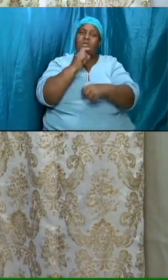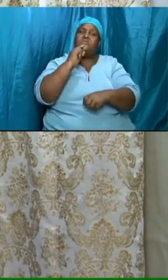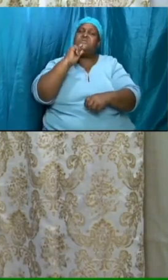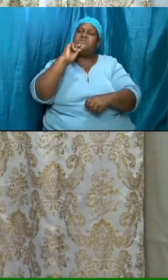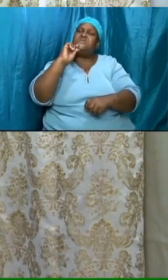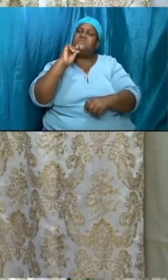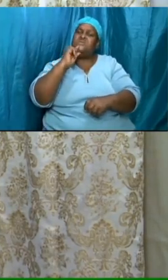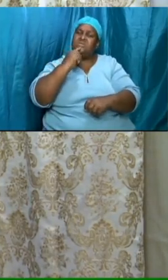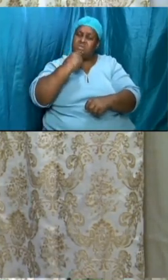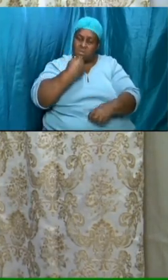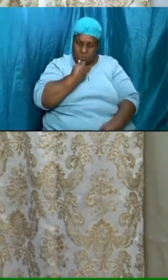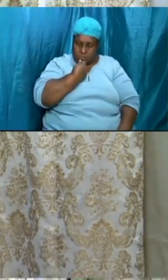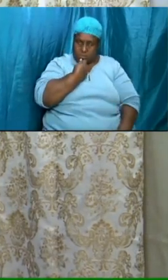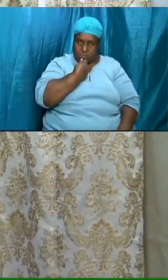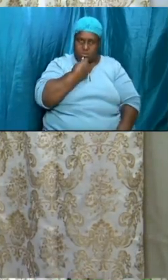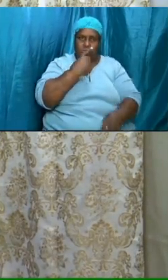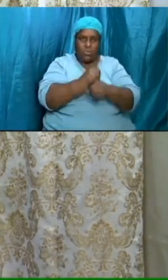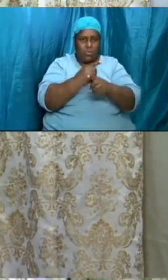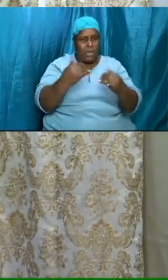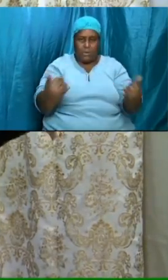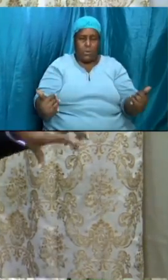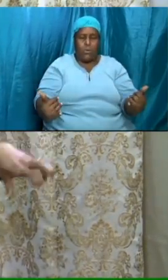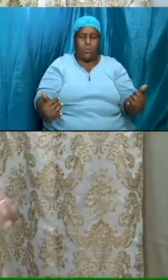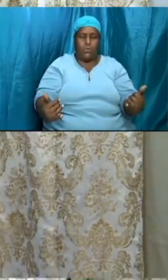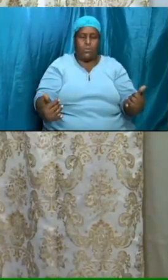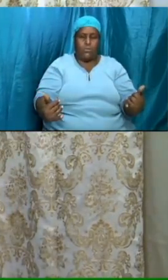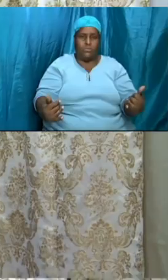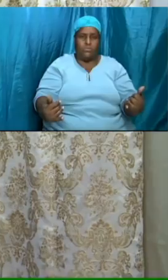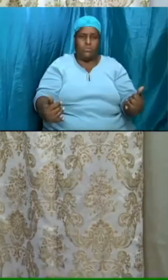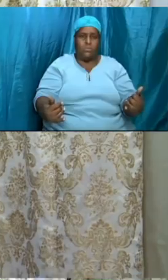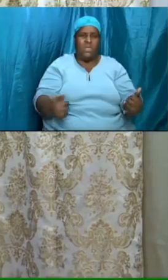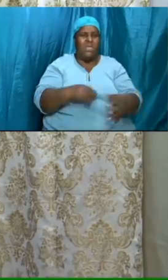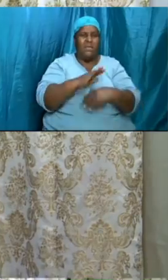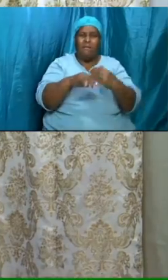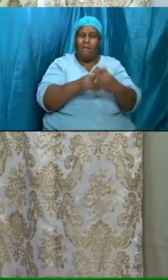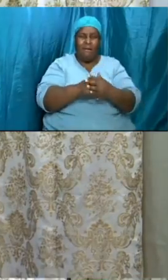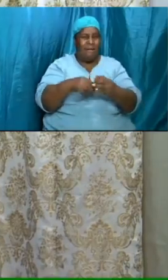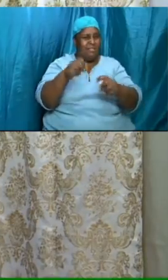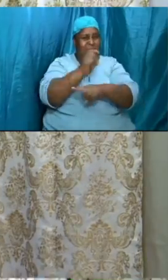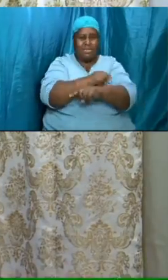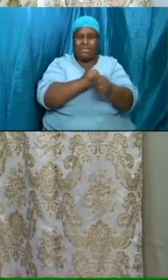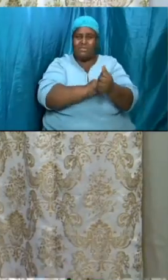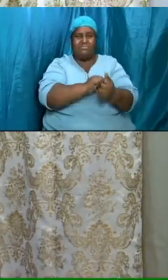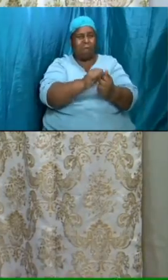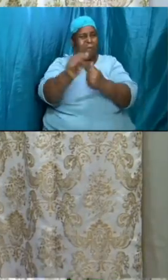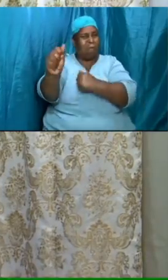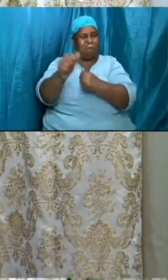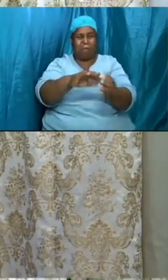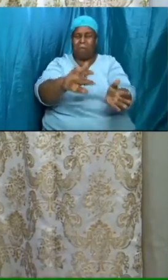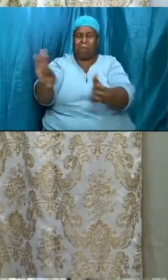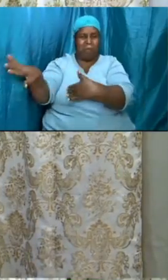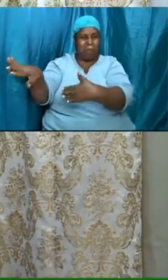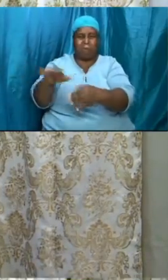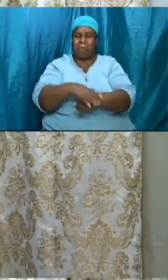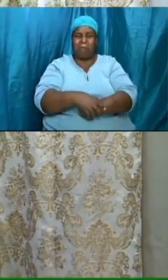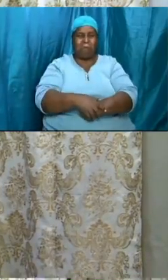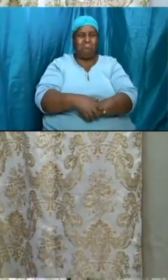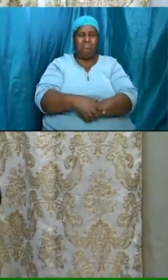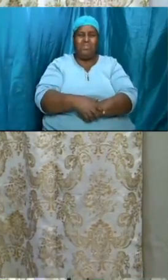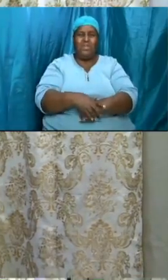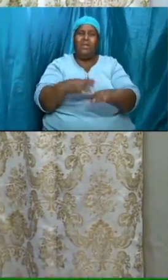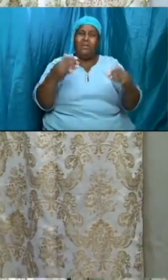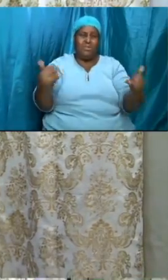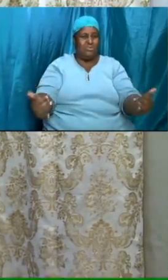today let all the other days pass but as of no it's not just about